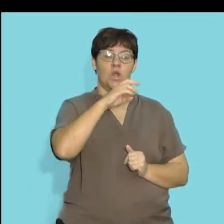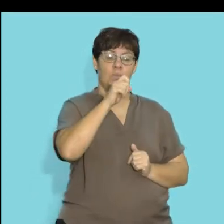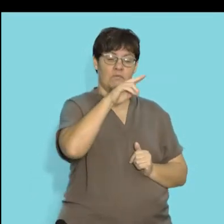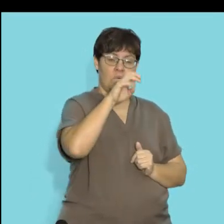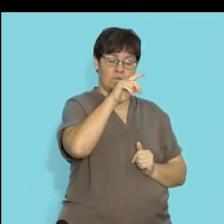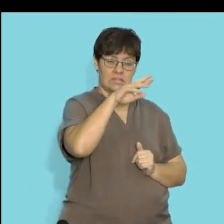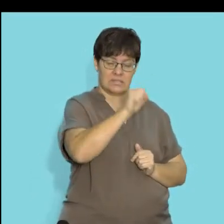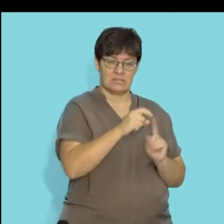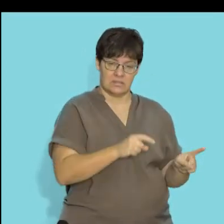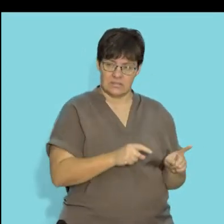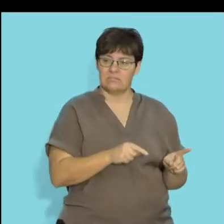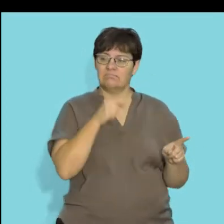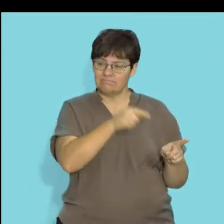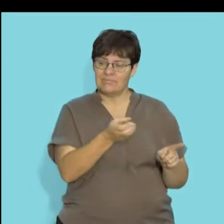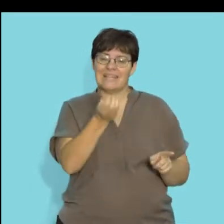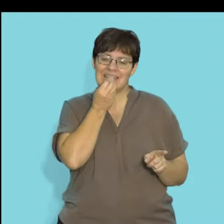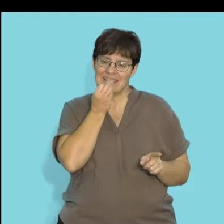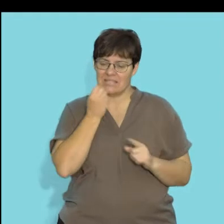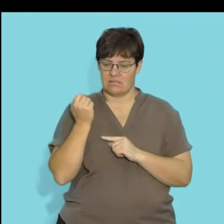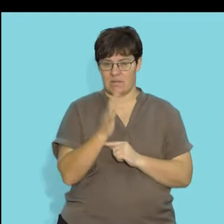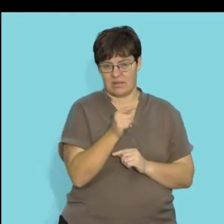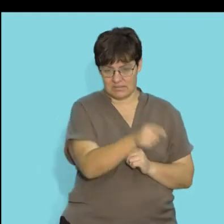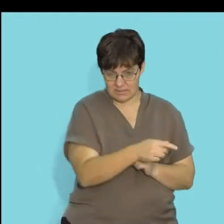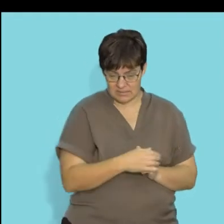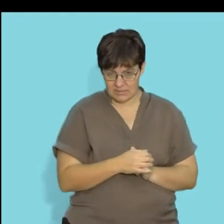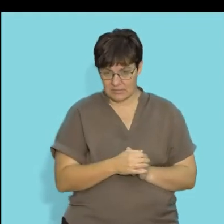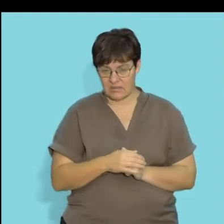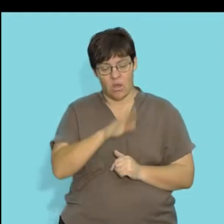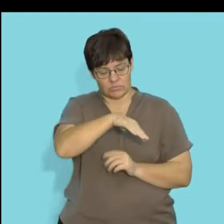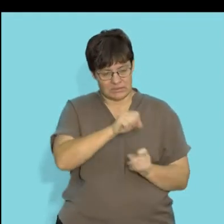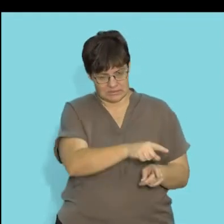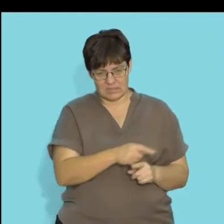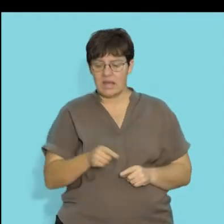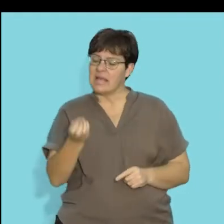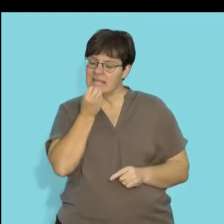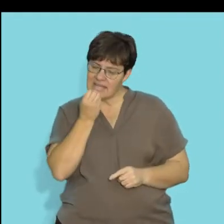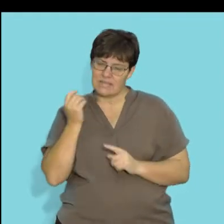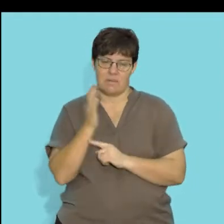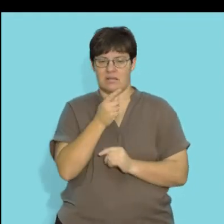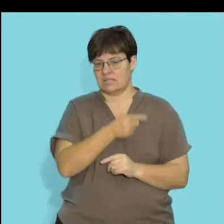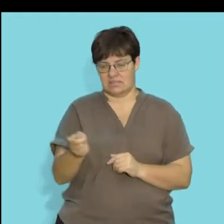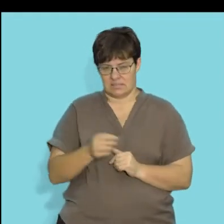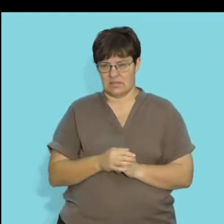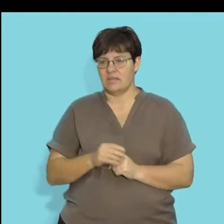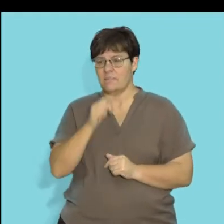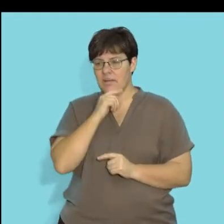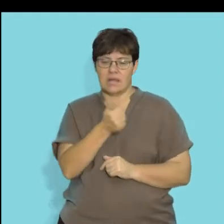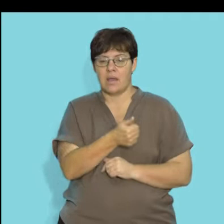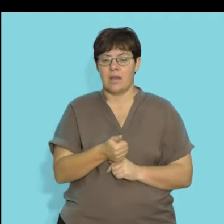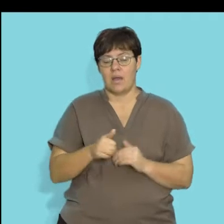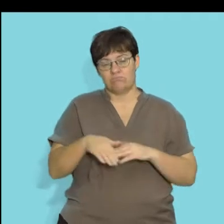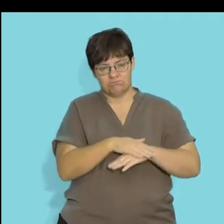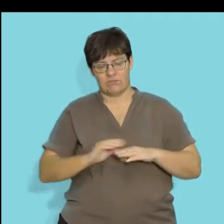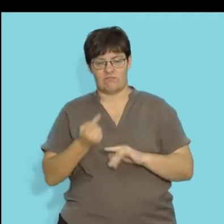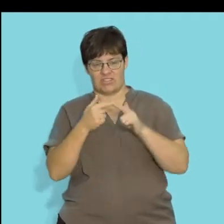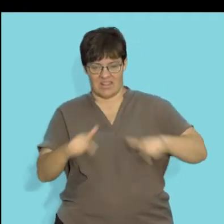your herbivores, these are heterotrophs that eat your autotrophs. They are plant-eating animals which are also known as your primary